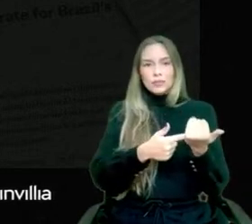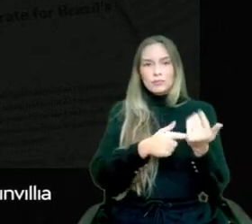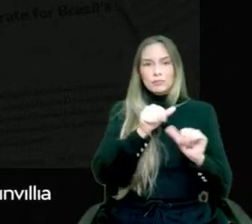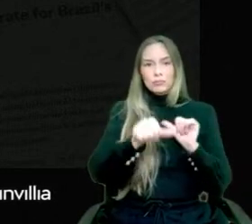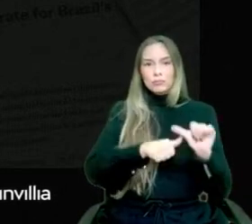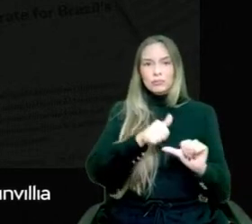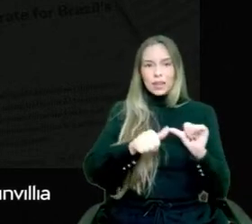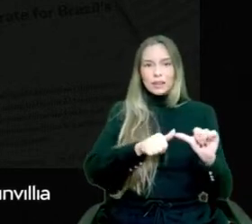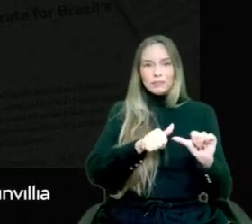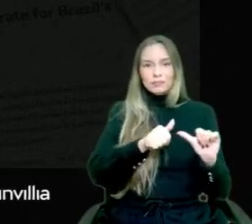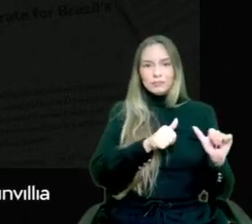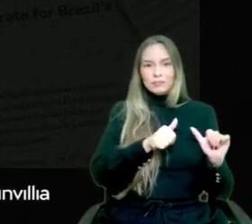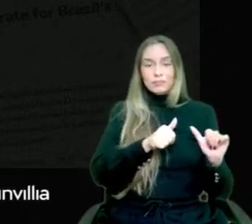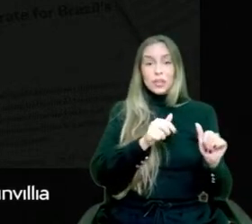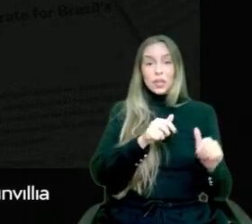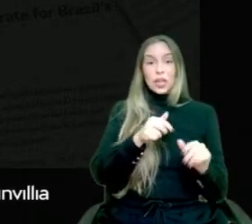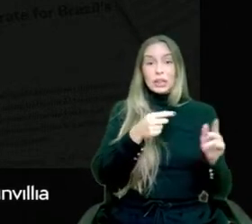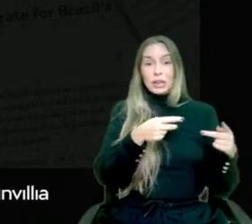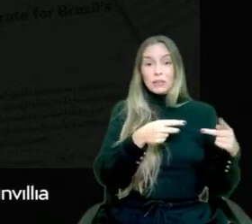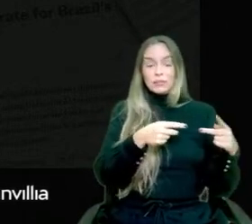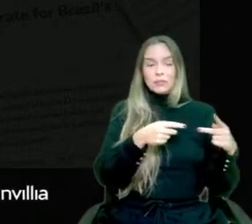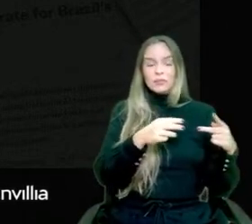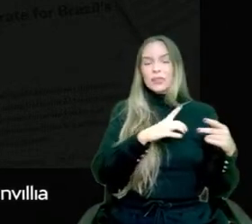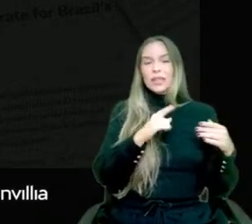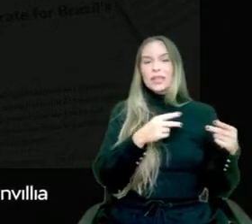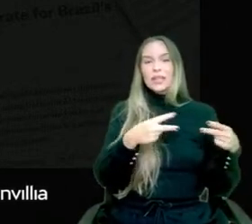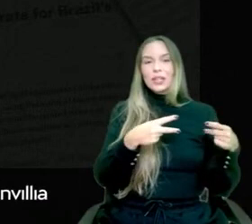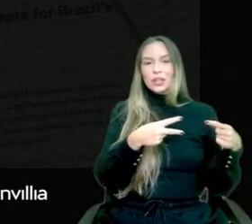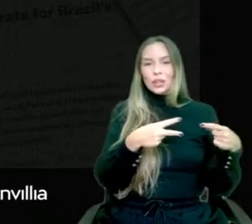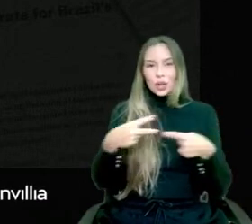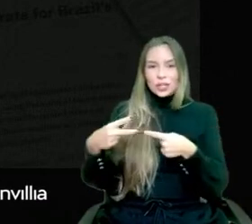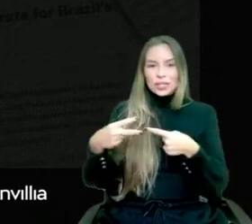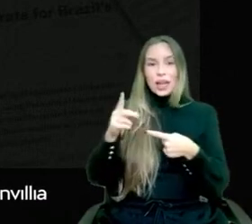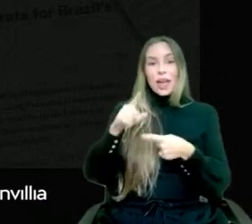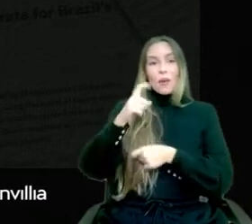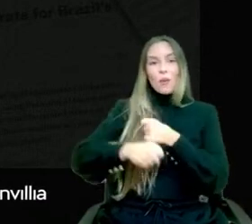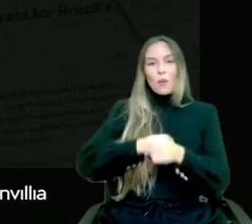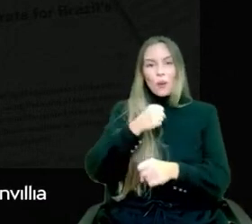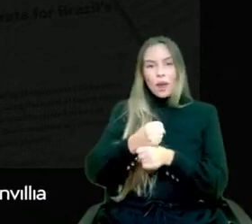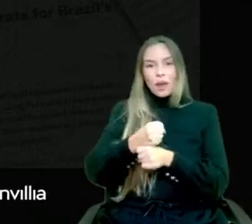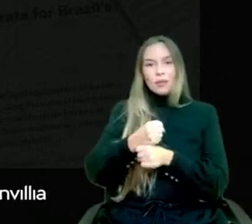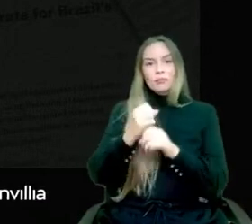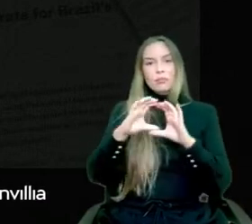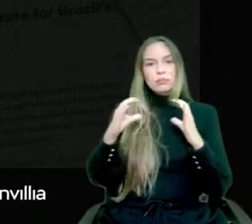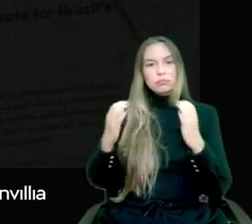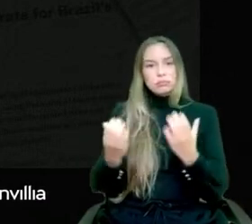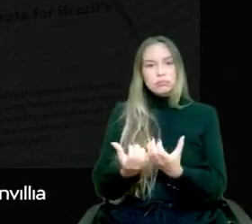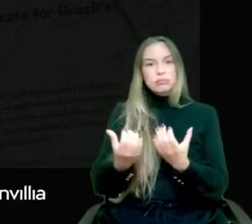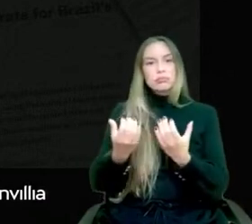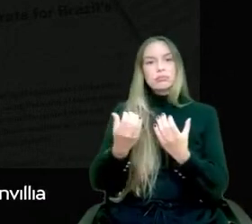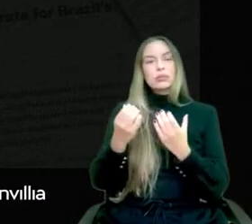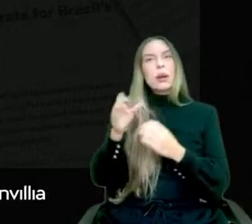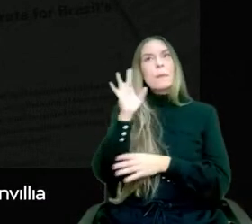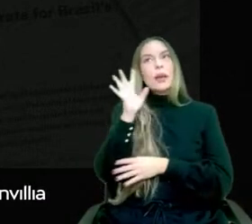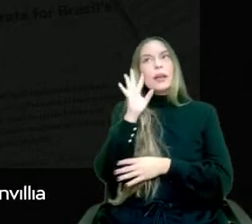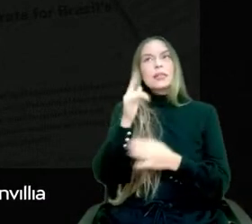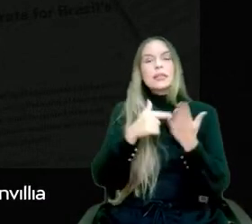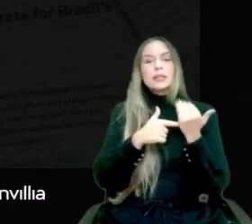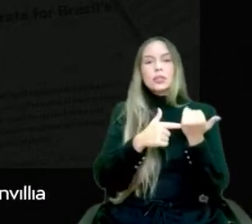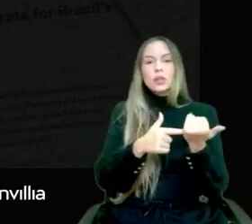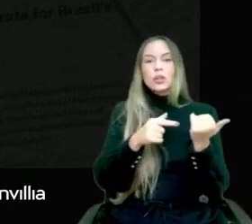is our annual conference to think about technology, to think about artificial intelligence intelligence,